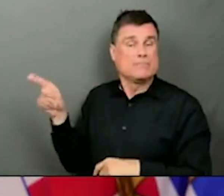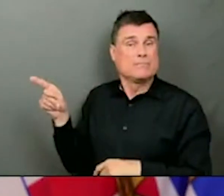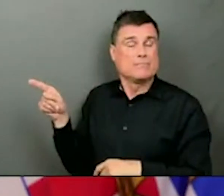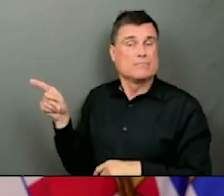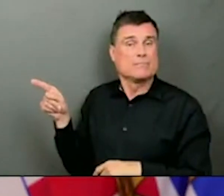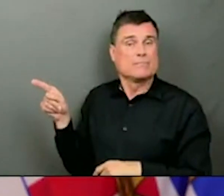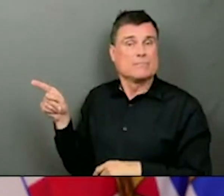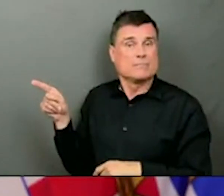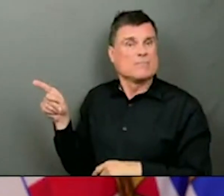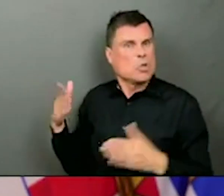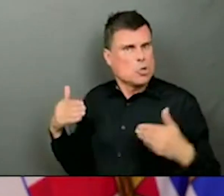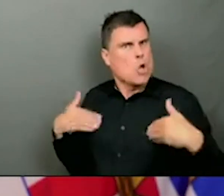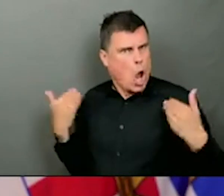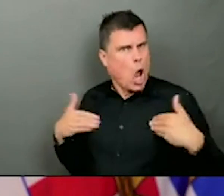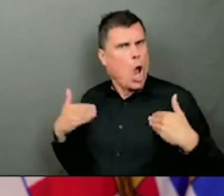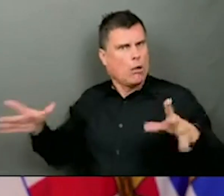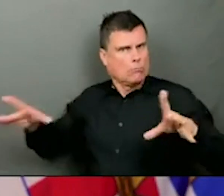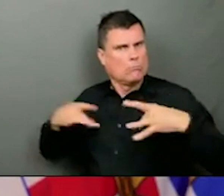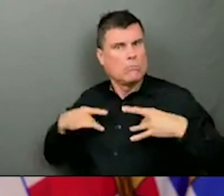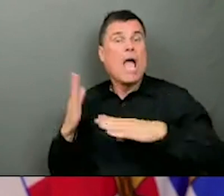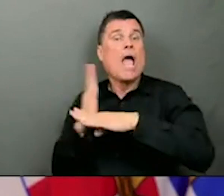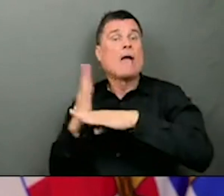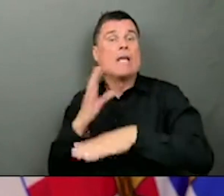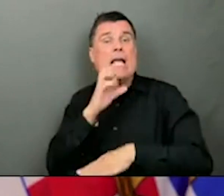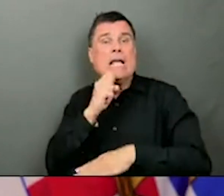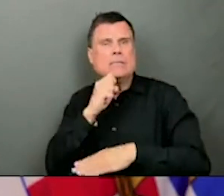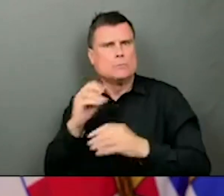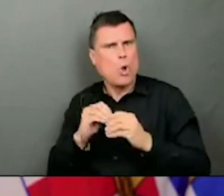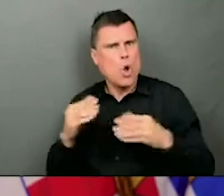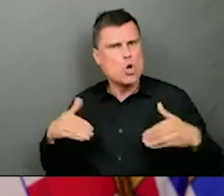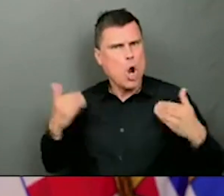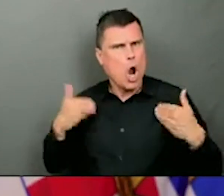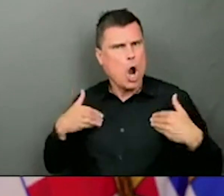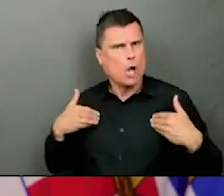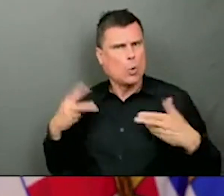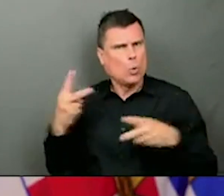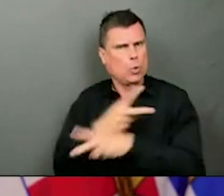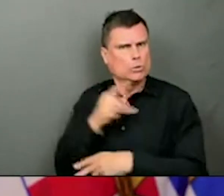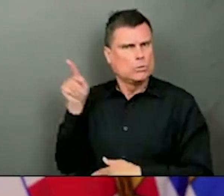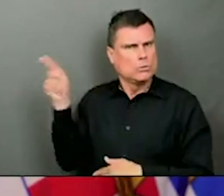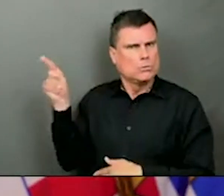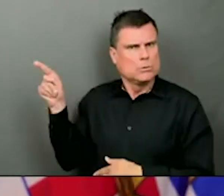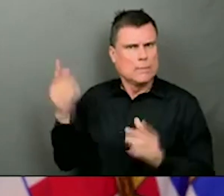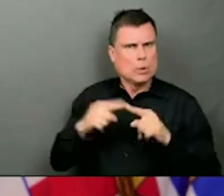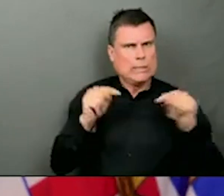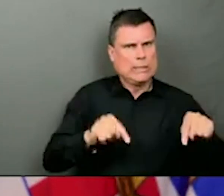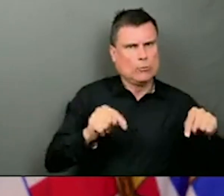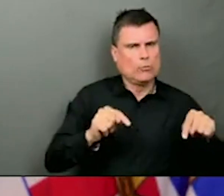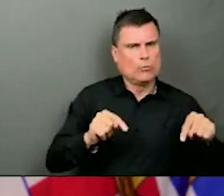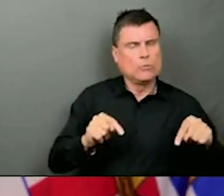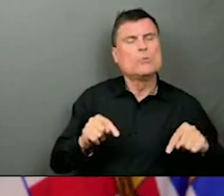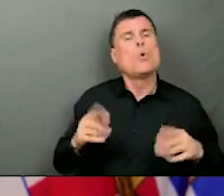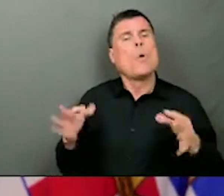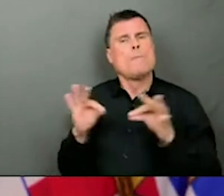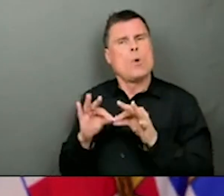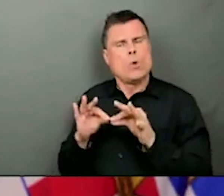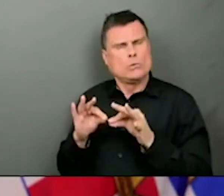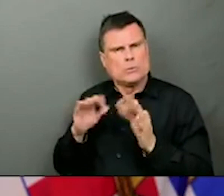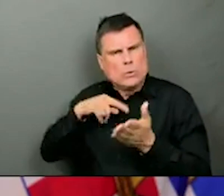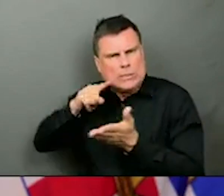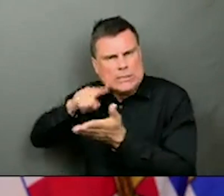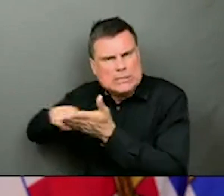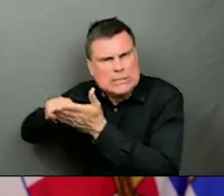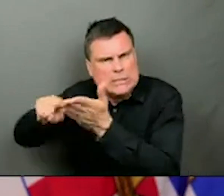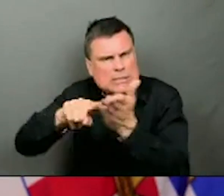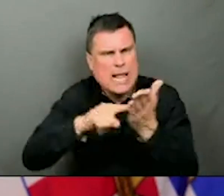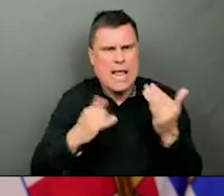to the environment where they're working or living is dependent on them being protected as well. We know that